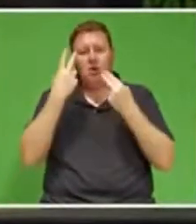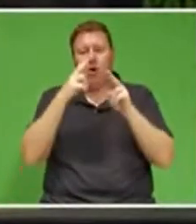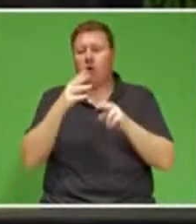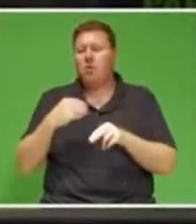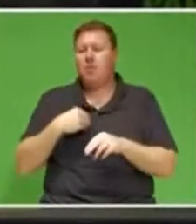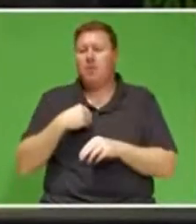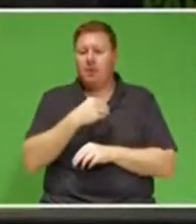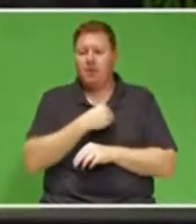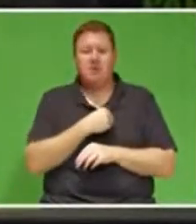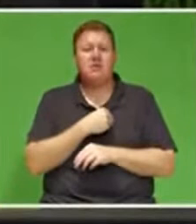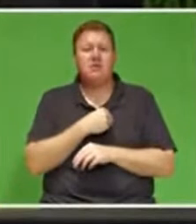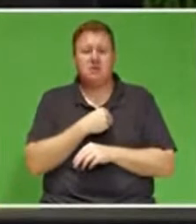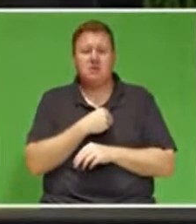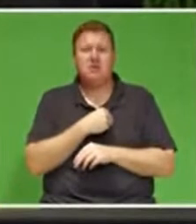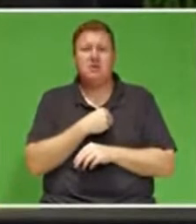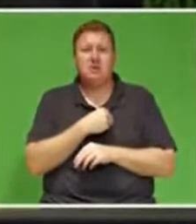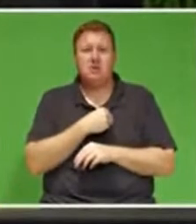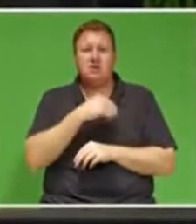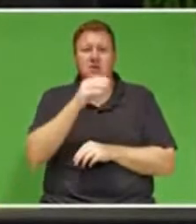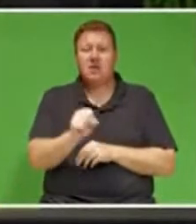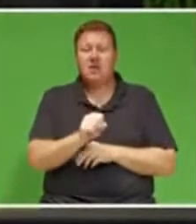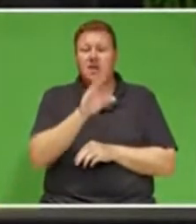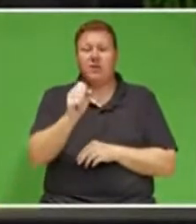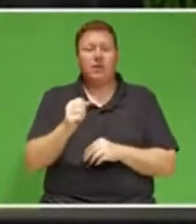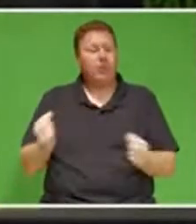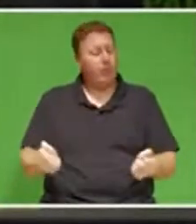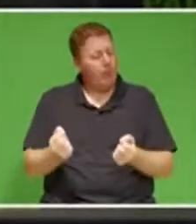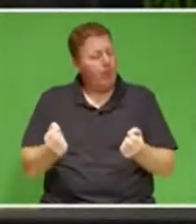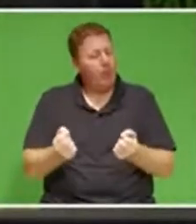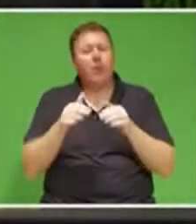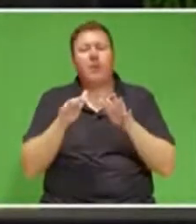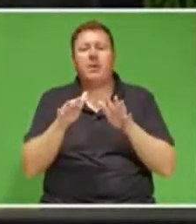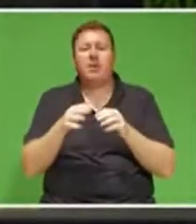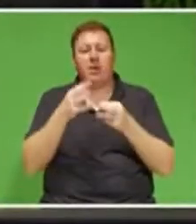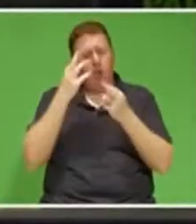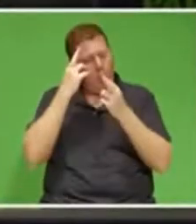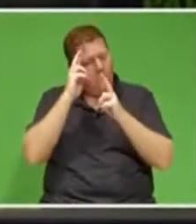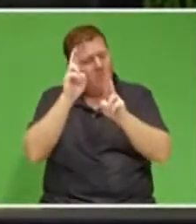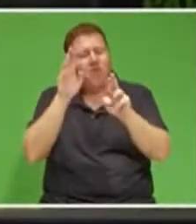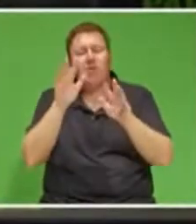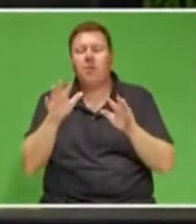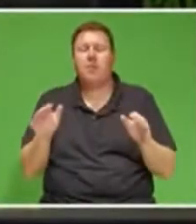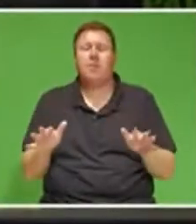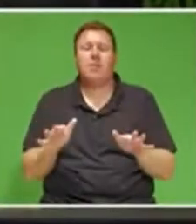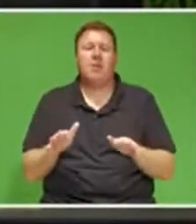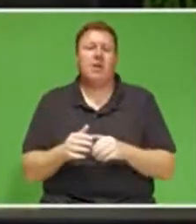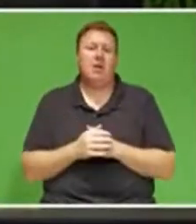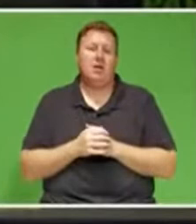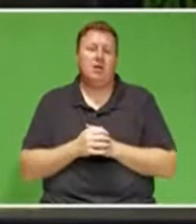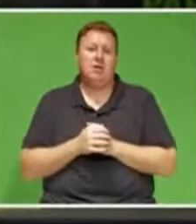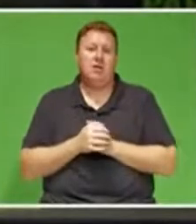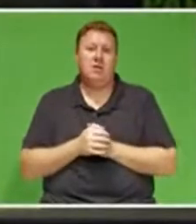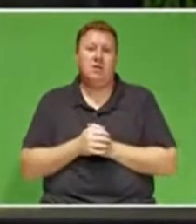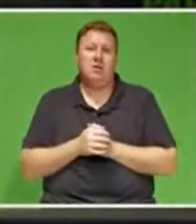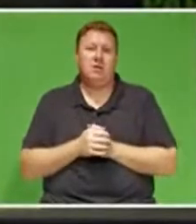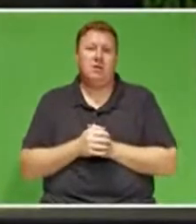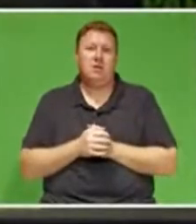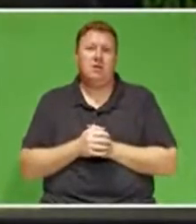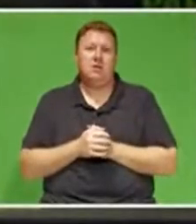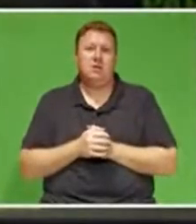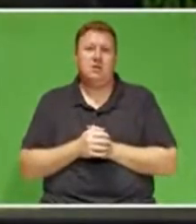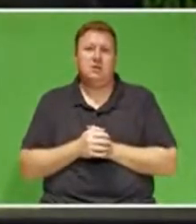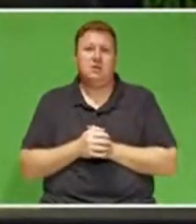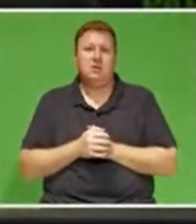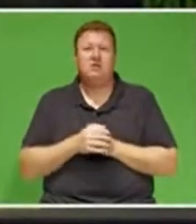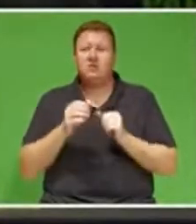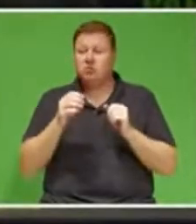South Africans are a resilient people. They are a hopeful people. And indeed, there are reasons